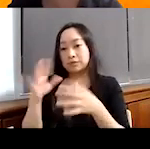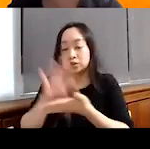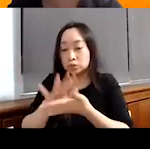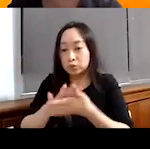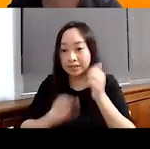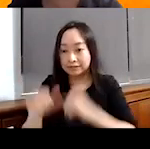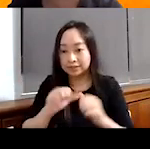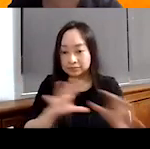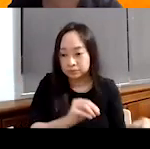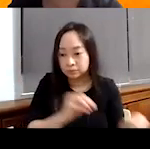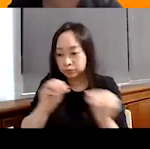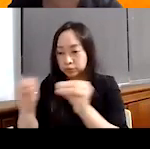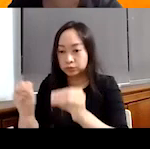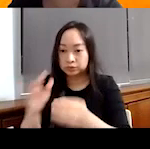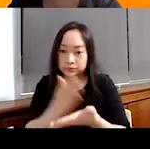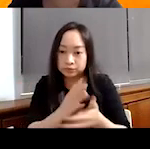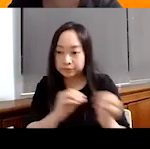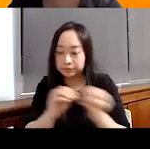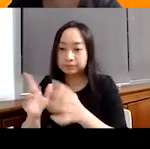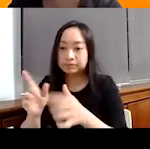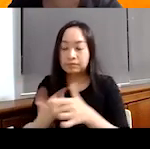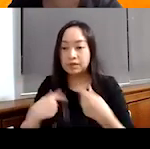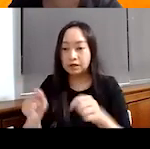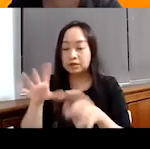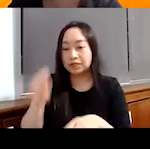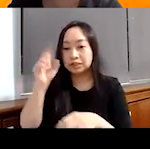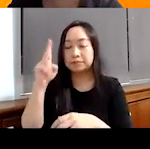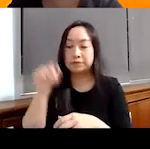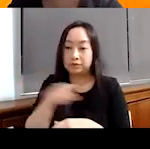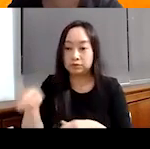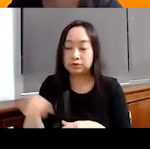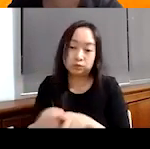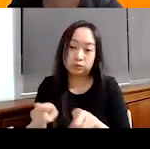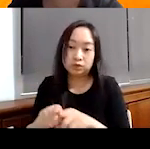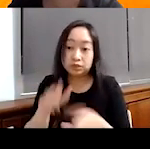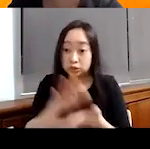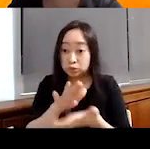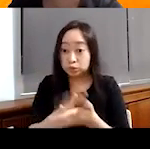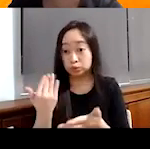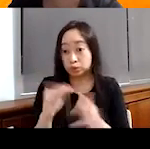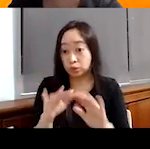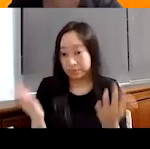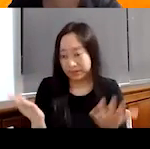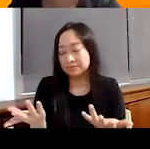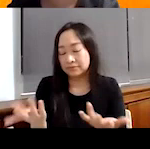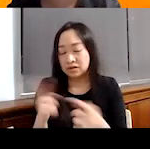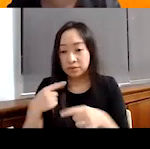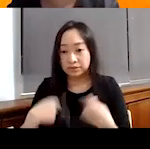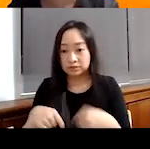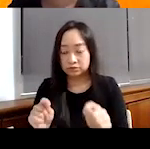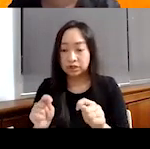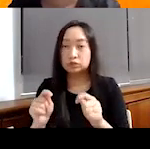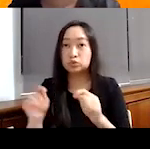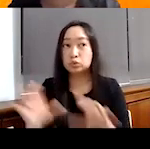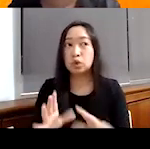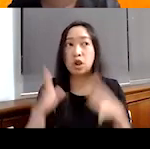were really halted and those we've been trying to catch up with those this year as schools have been open, but we were able to do a lot, particularly